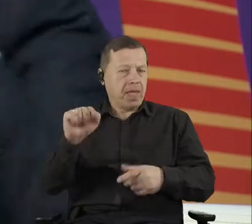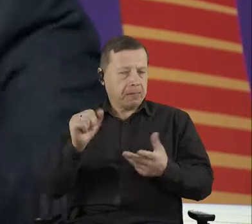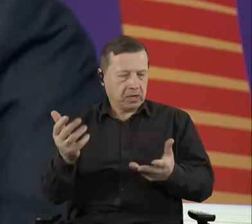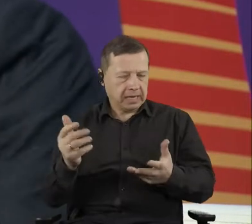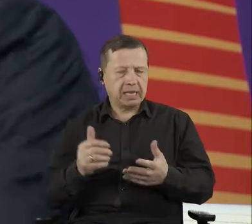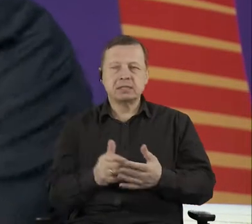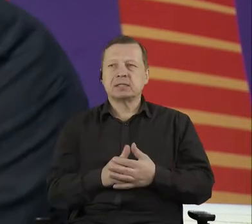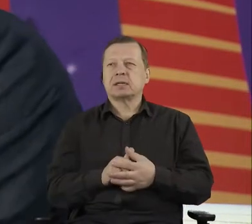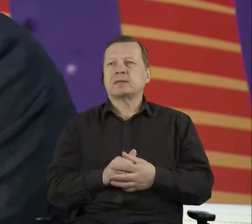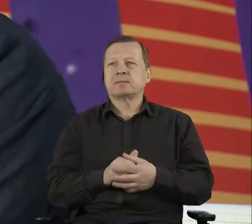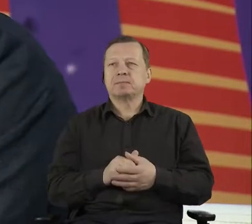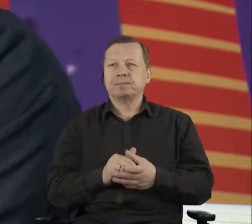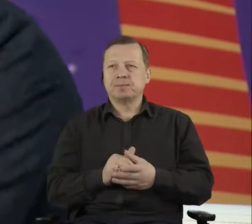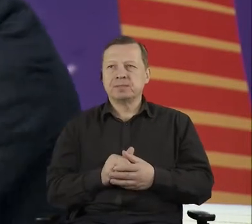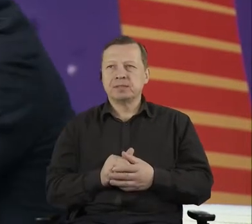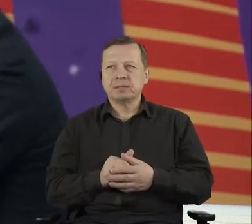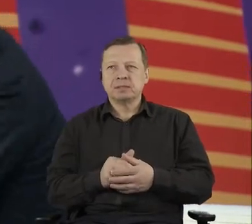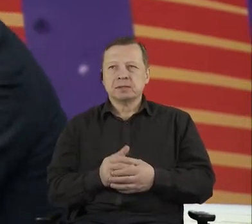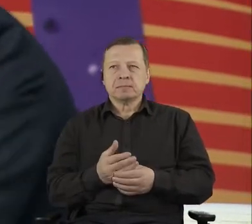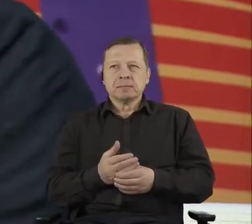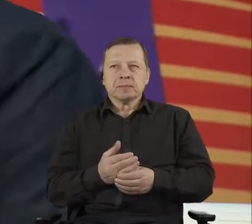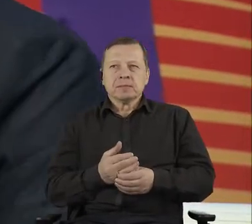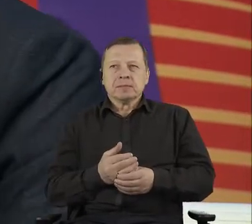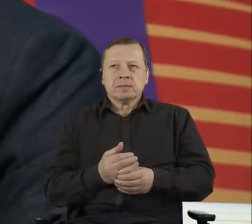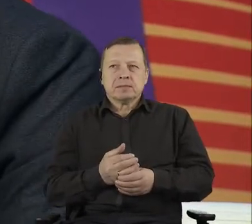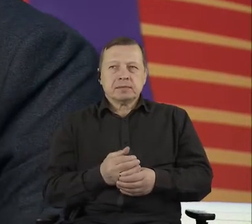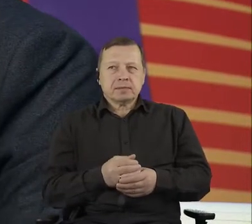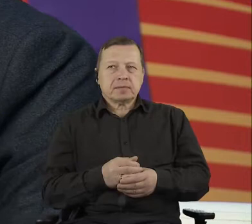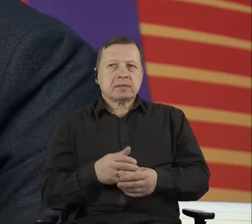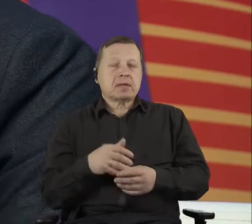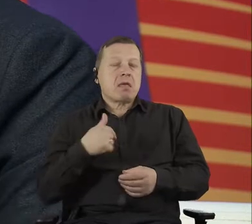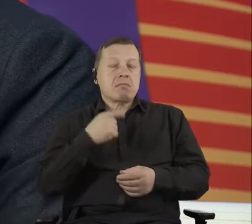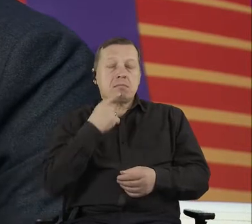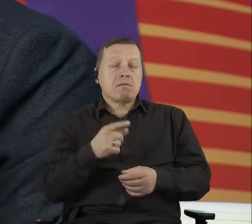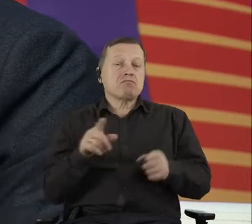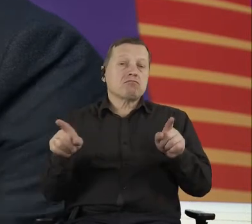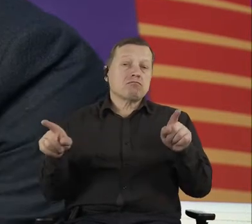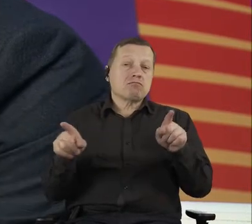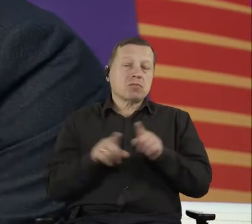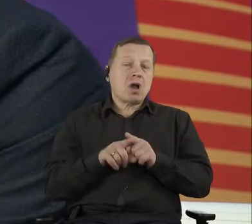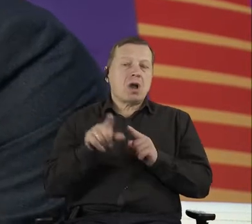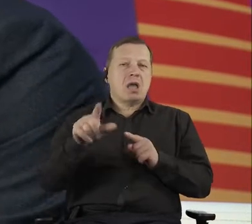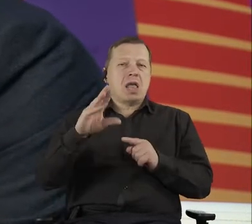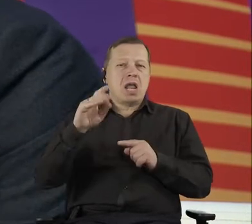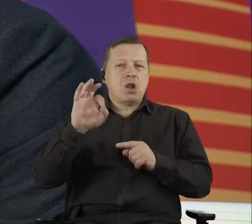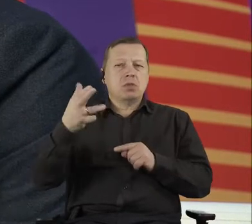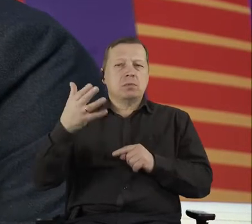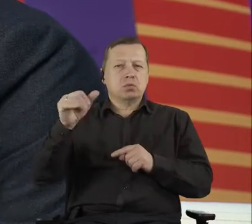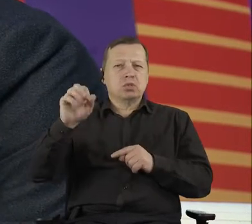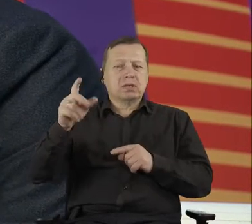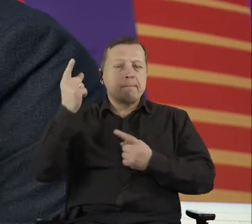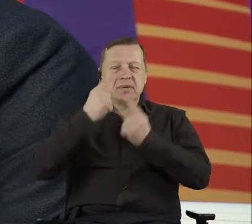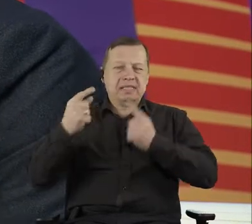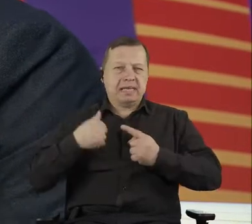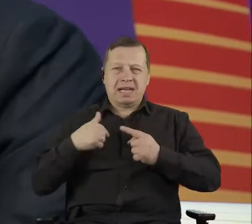thinking, but, but, but my question is, what are the limits of the GovTech tools? And, and, you know, like the Ukraine